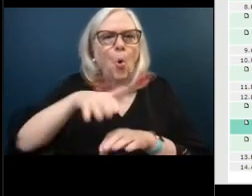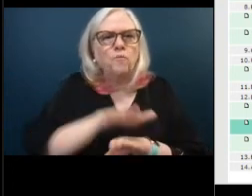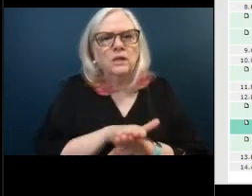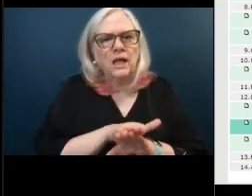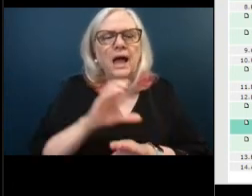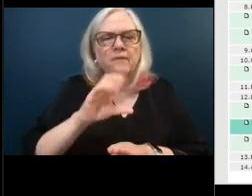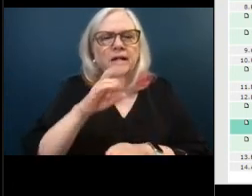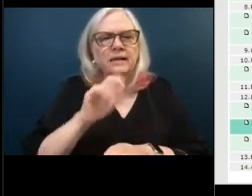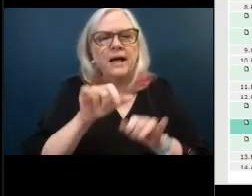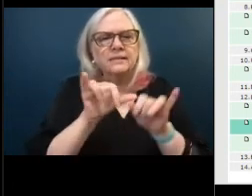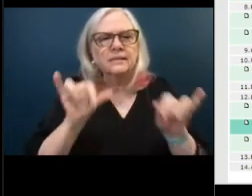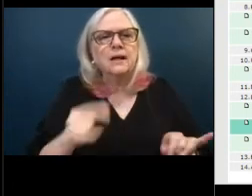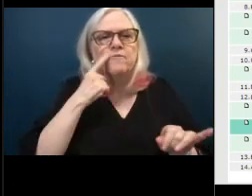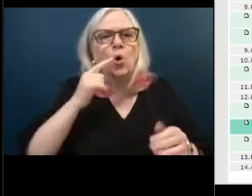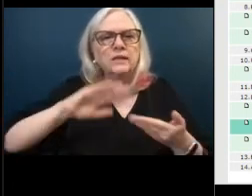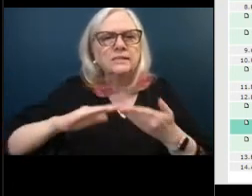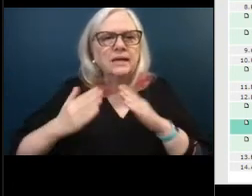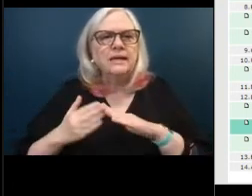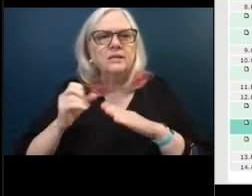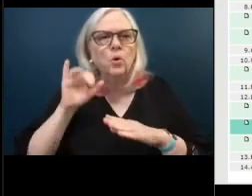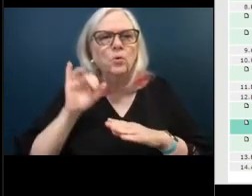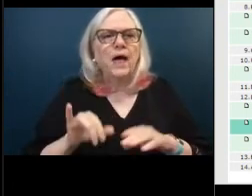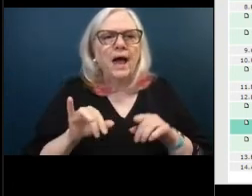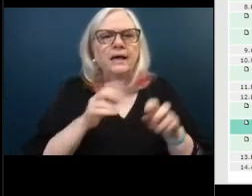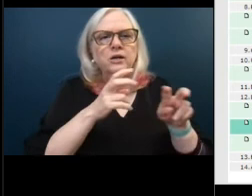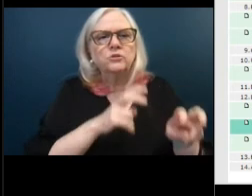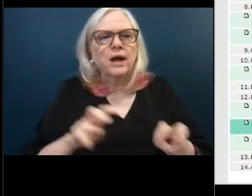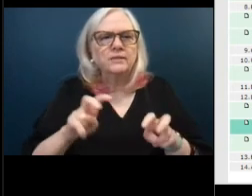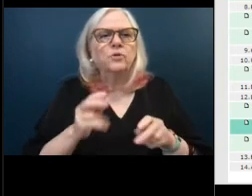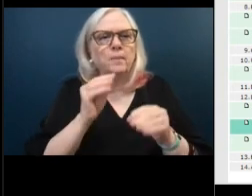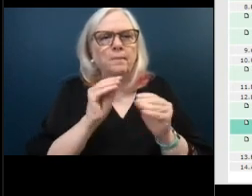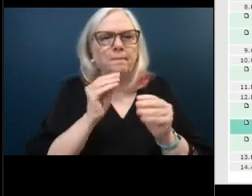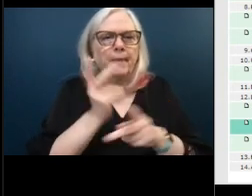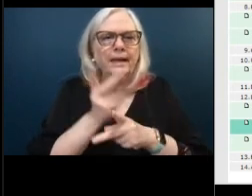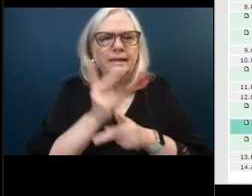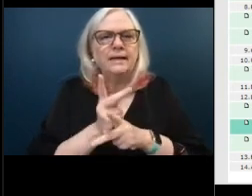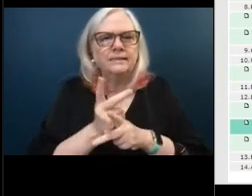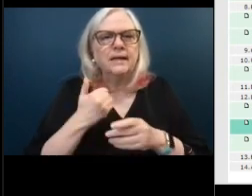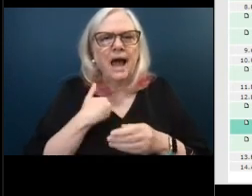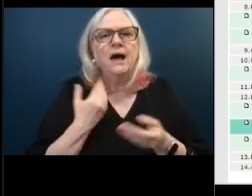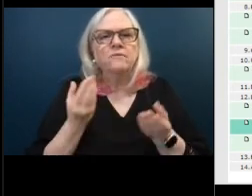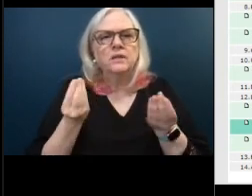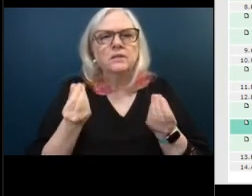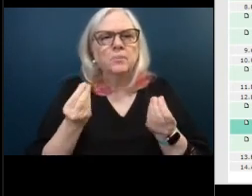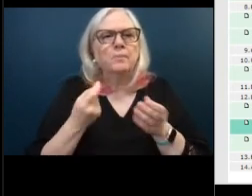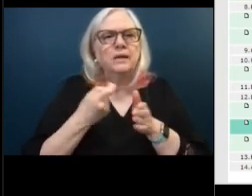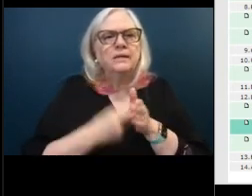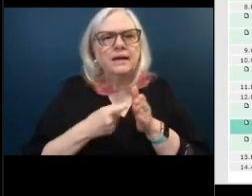and have the property taxes transferred to the whole of the property owners